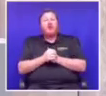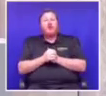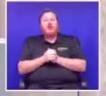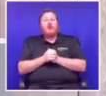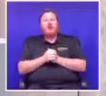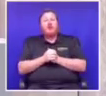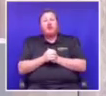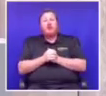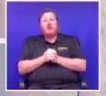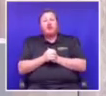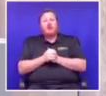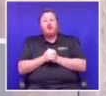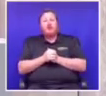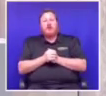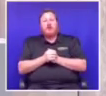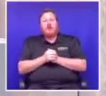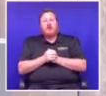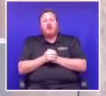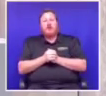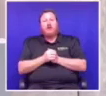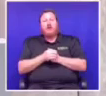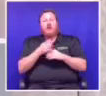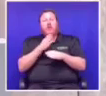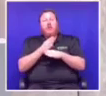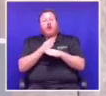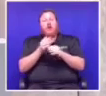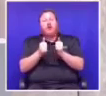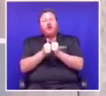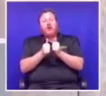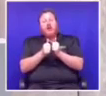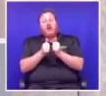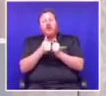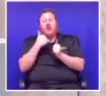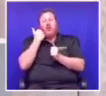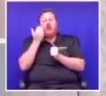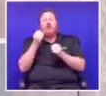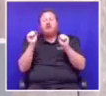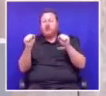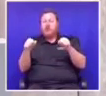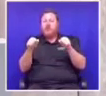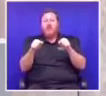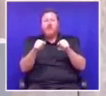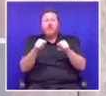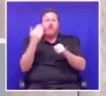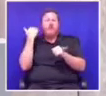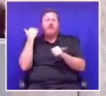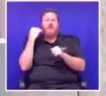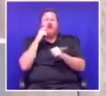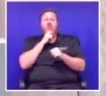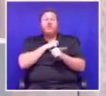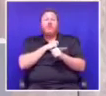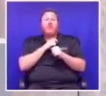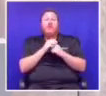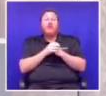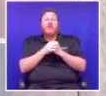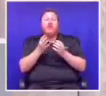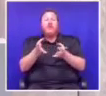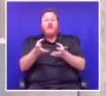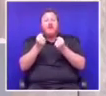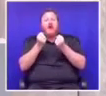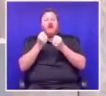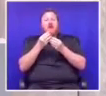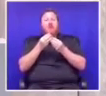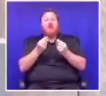underpin our working together, and we confirmed this yesterday, that we will find solutions